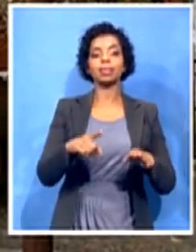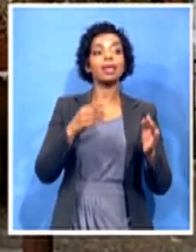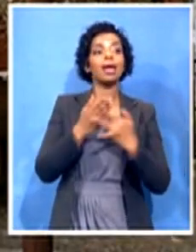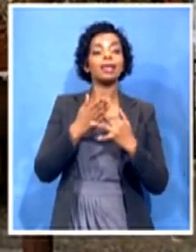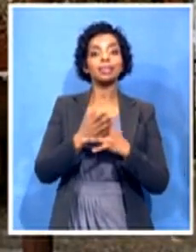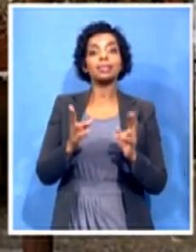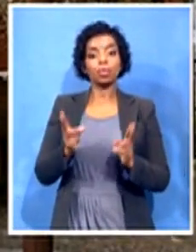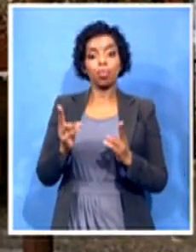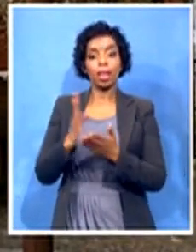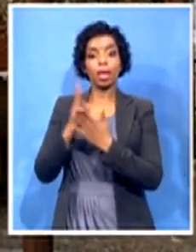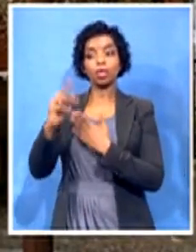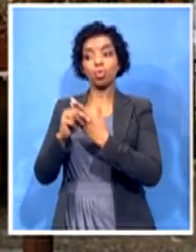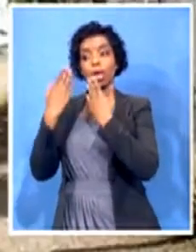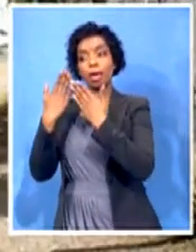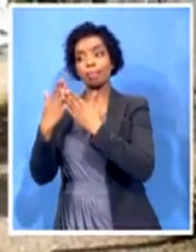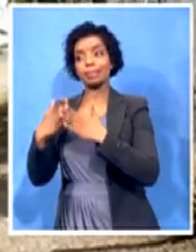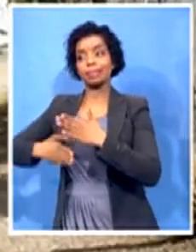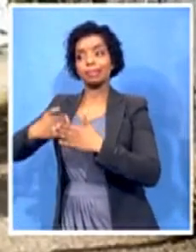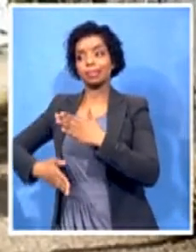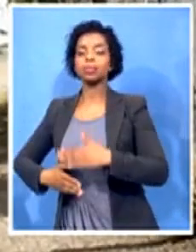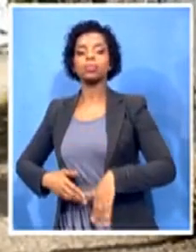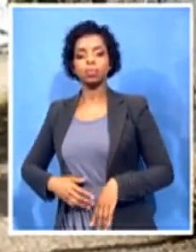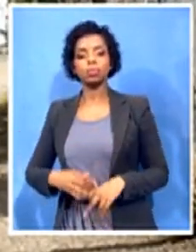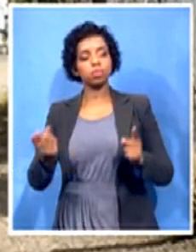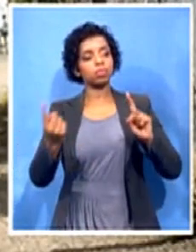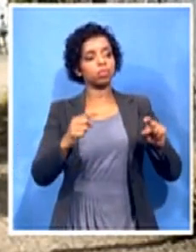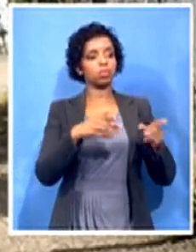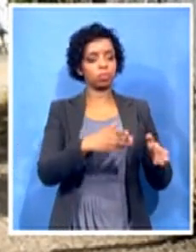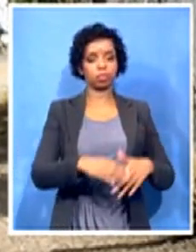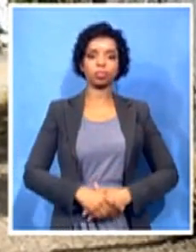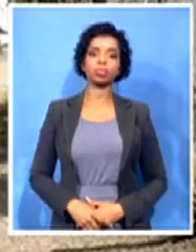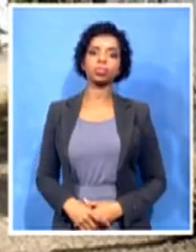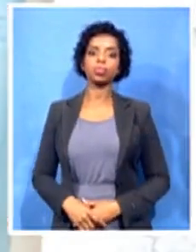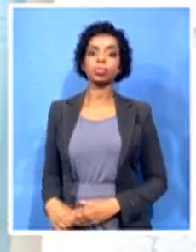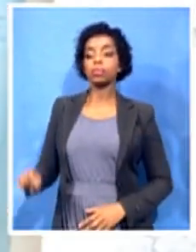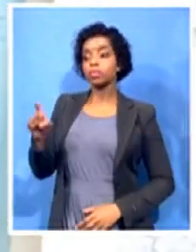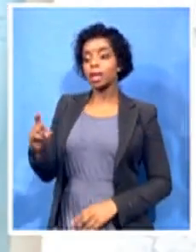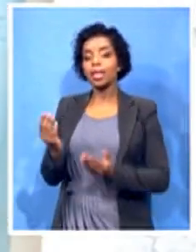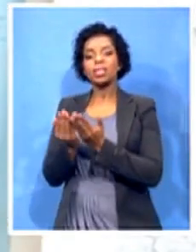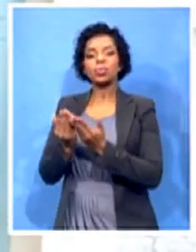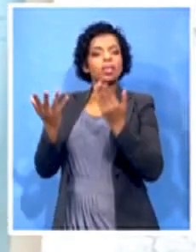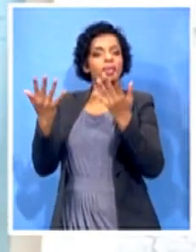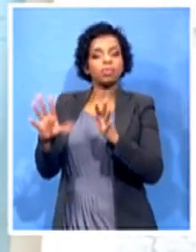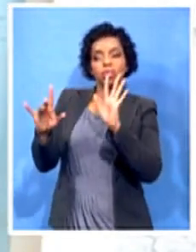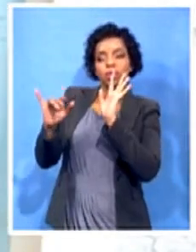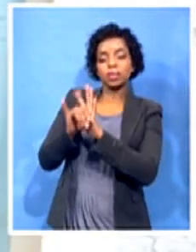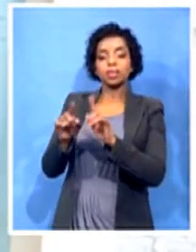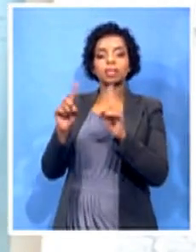proposed school has been identified, but it's bound to be a cumbersome process. Most recently,